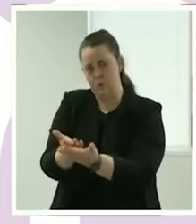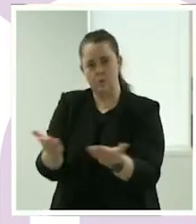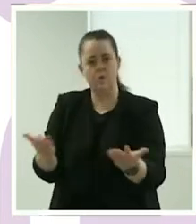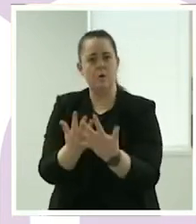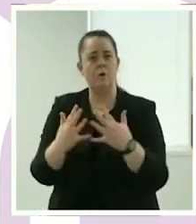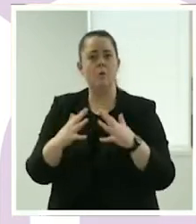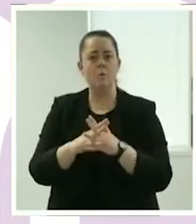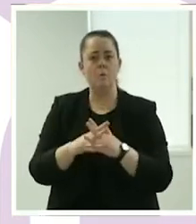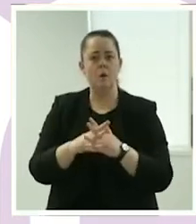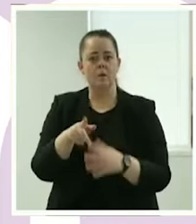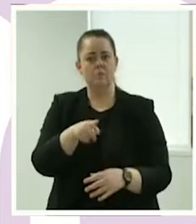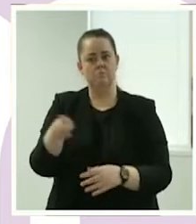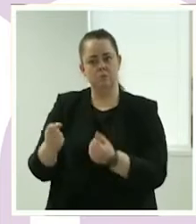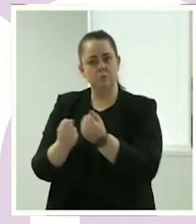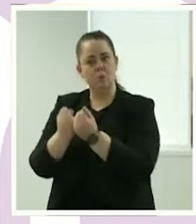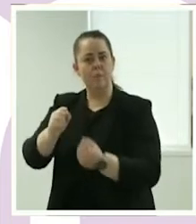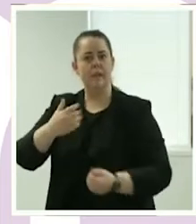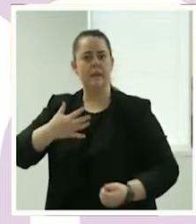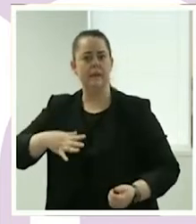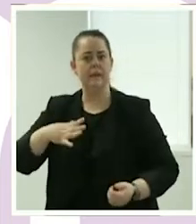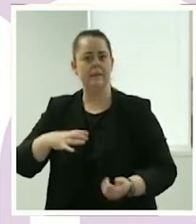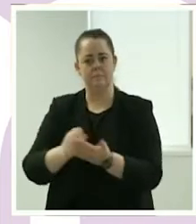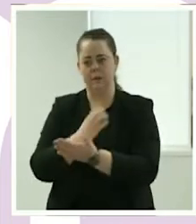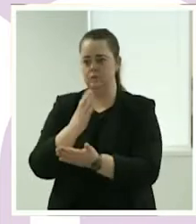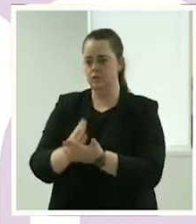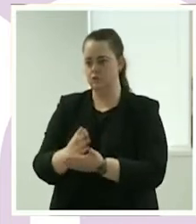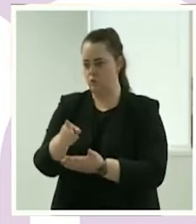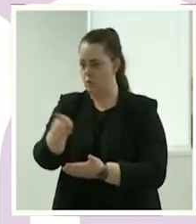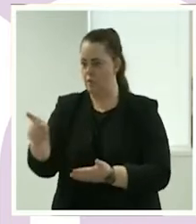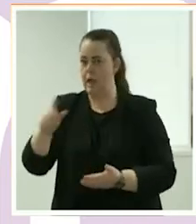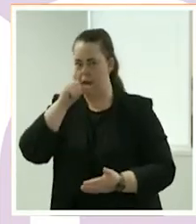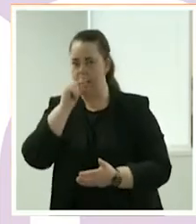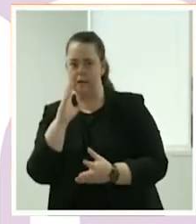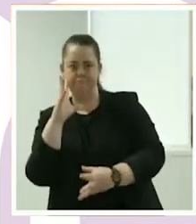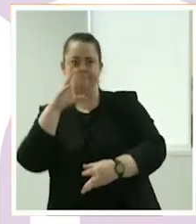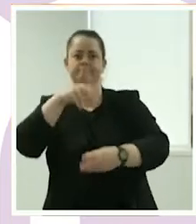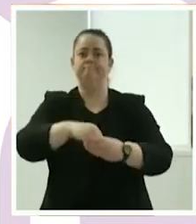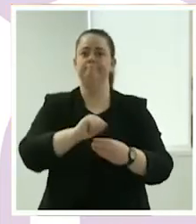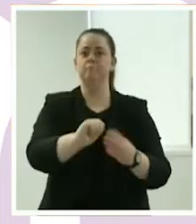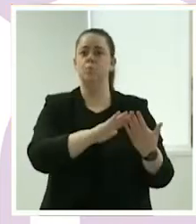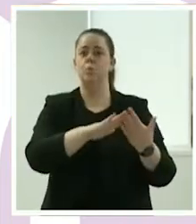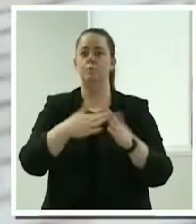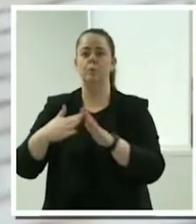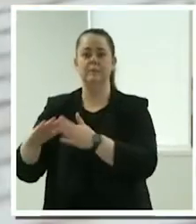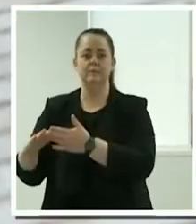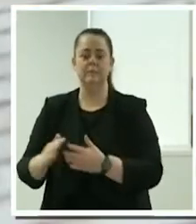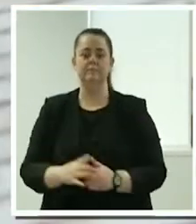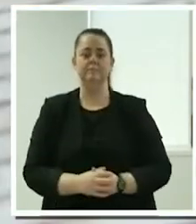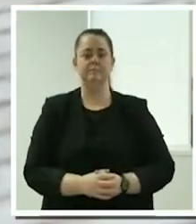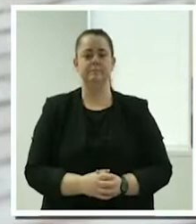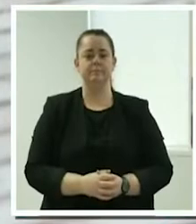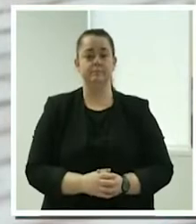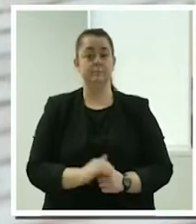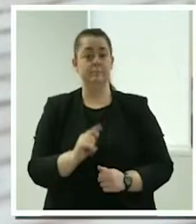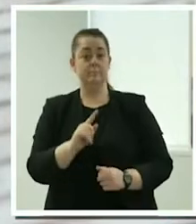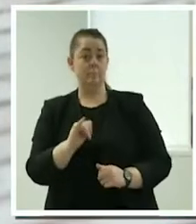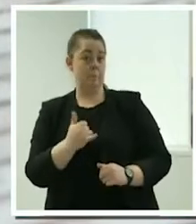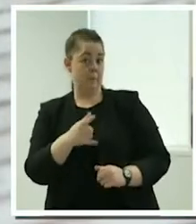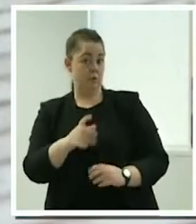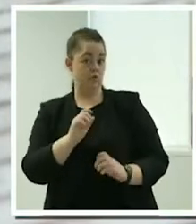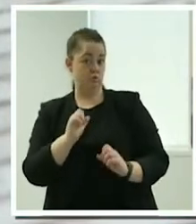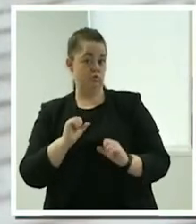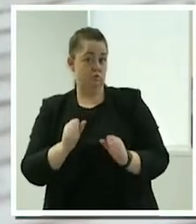support they need to live independently and remain engaged in their communities. It may surprise you to learn that small